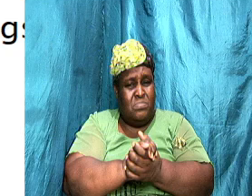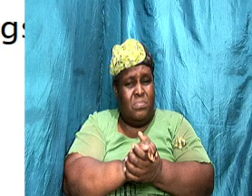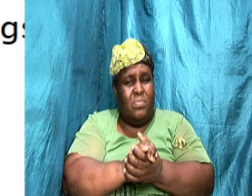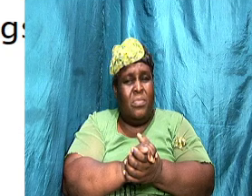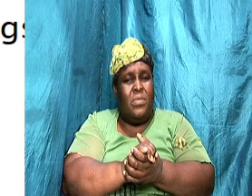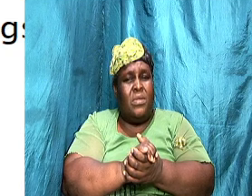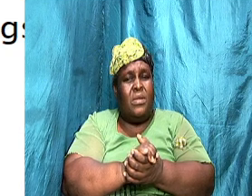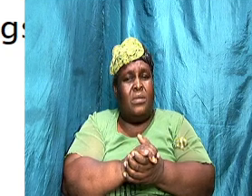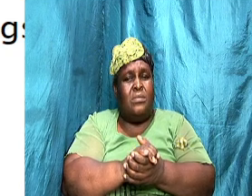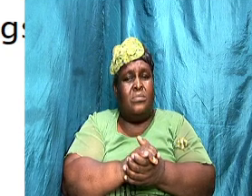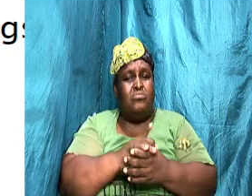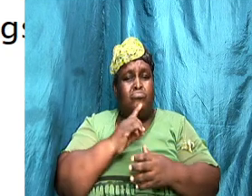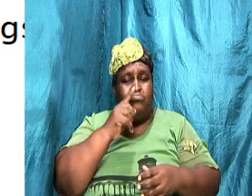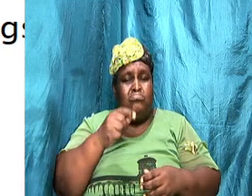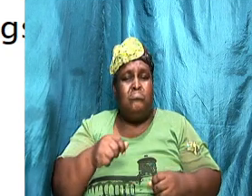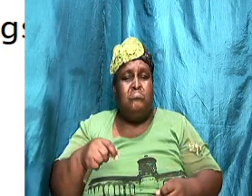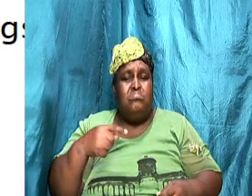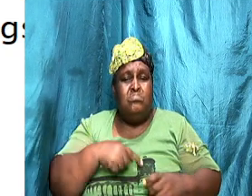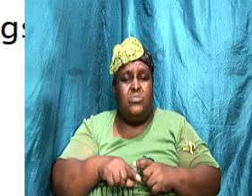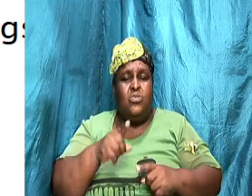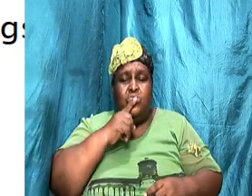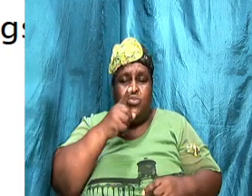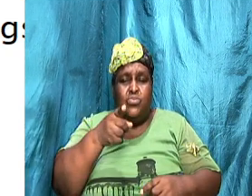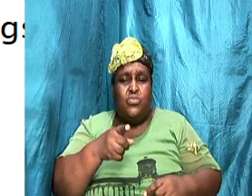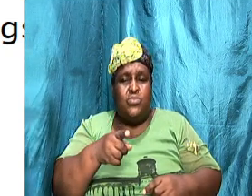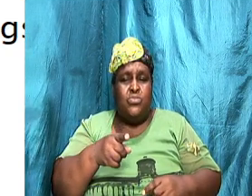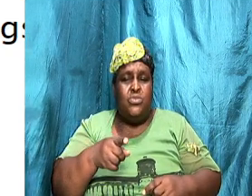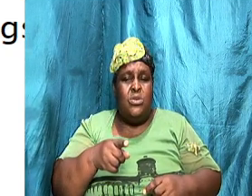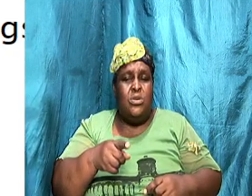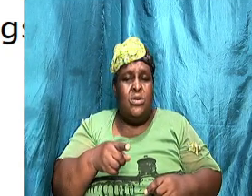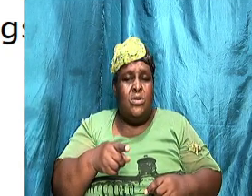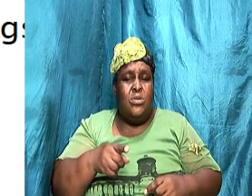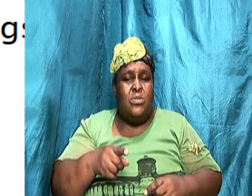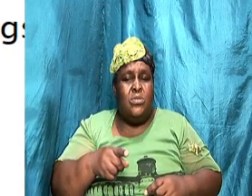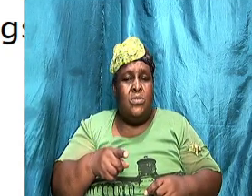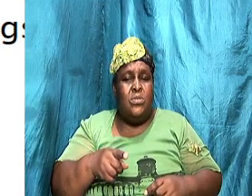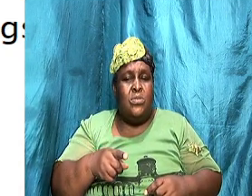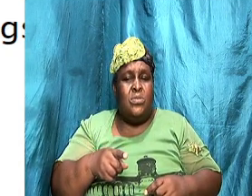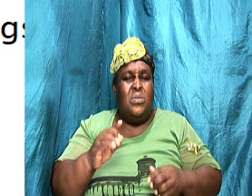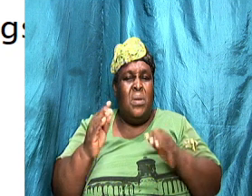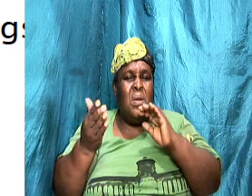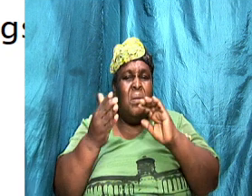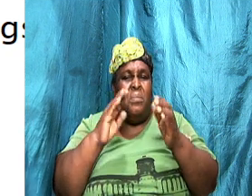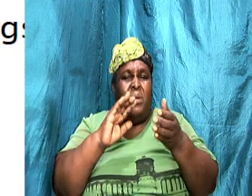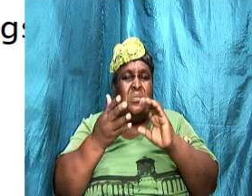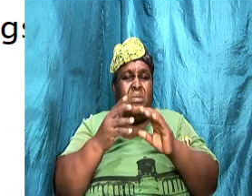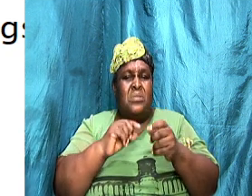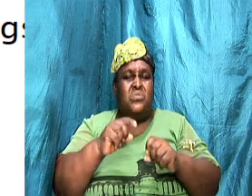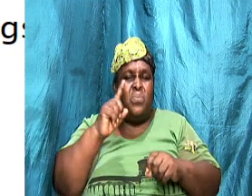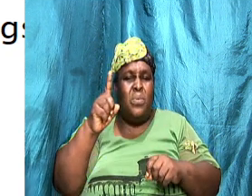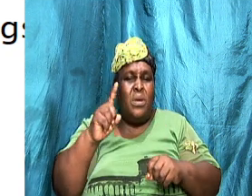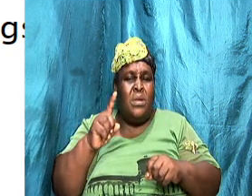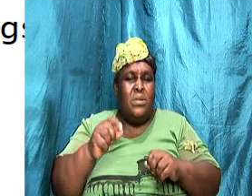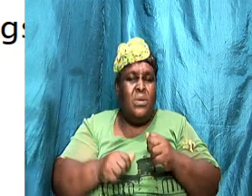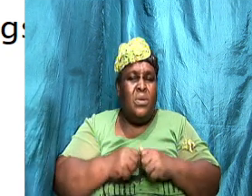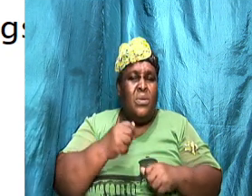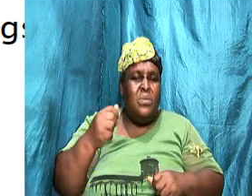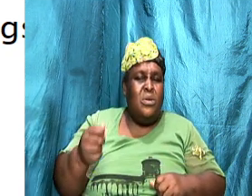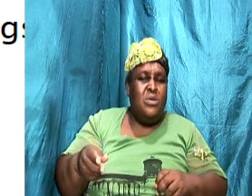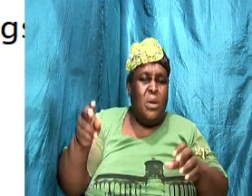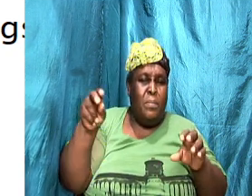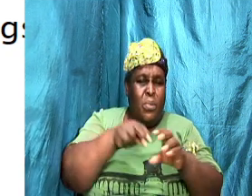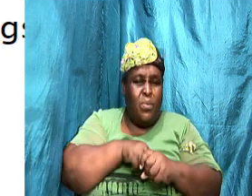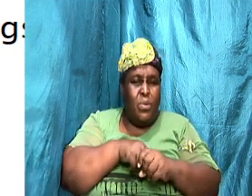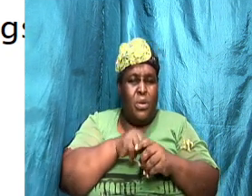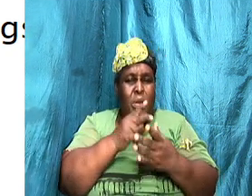compromise is one in which both partners feel that their thoughts and